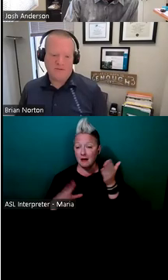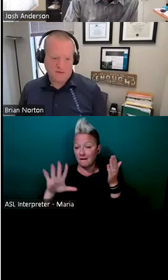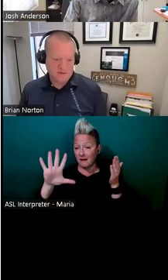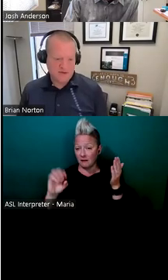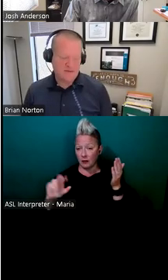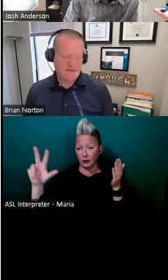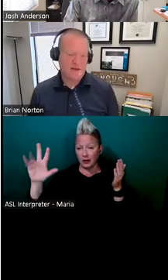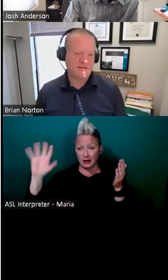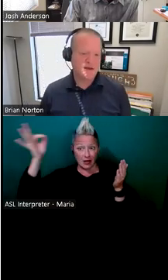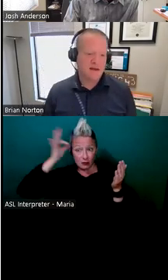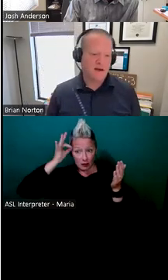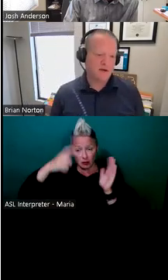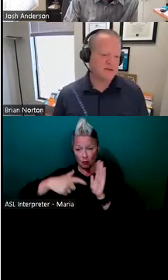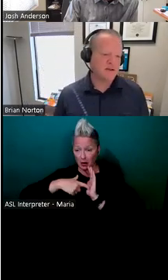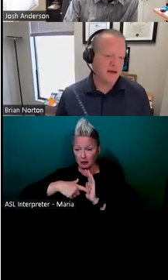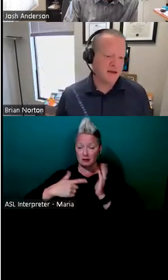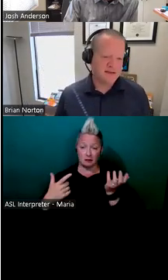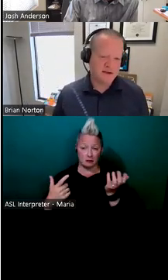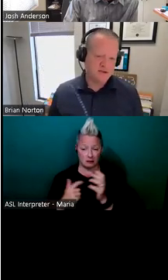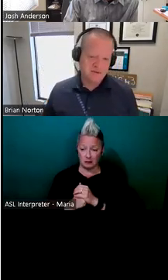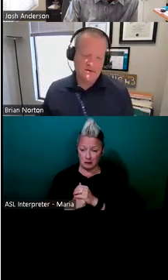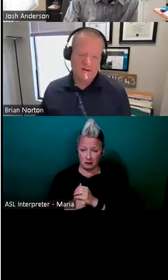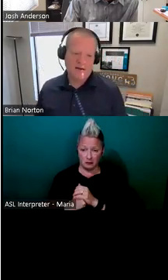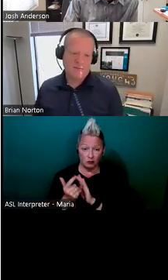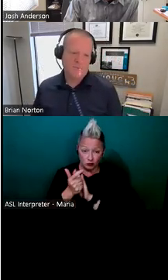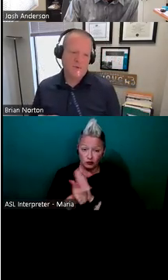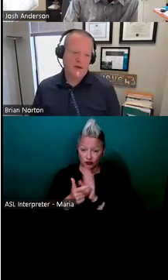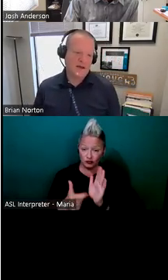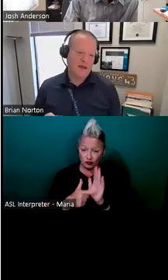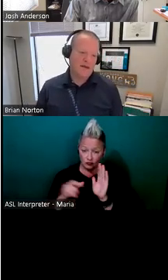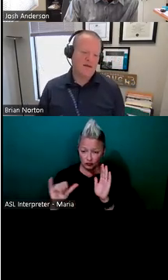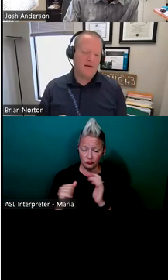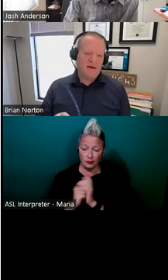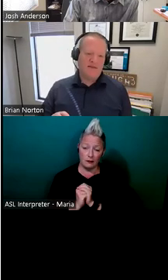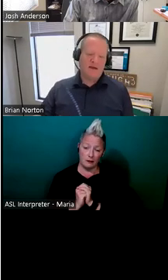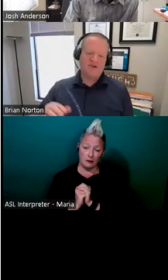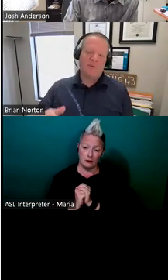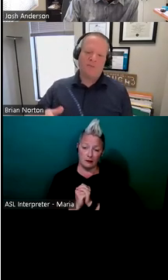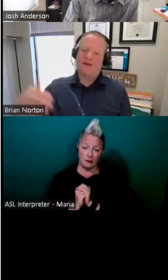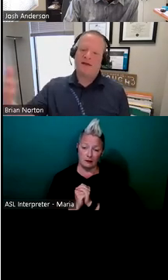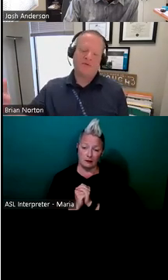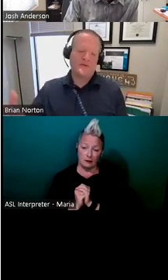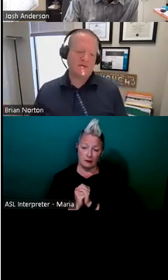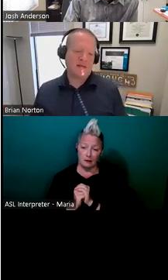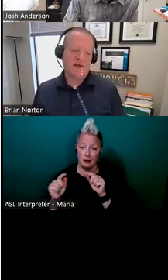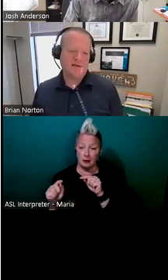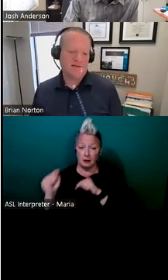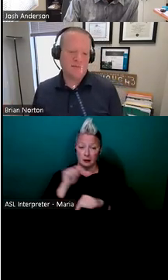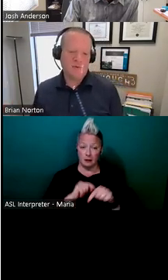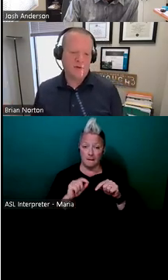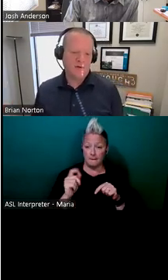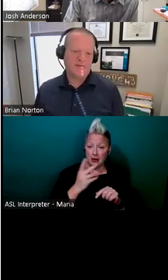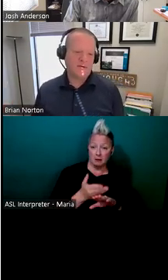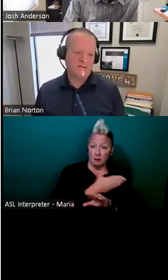the federal side of things. Um, there's legalities there too. Um, but again, I think jumping back to that previous slide,